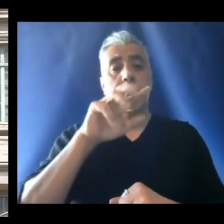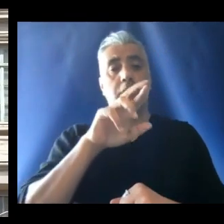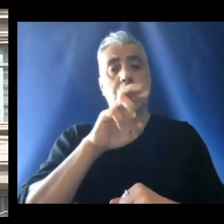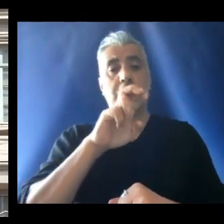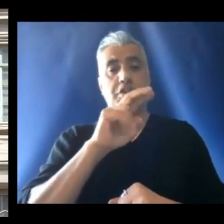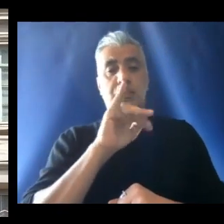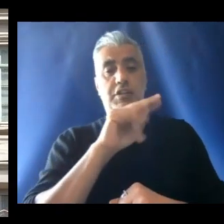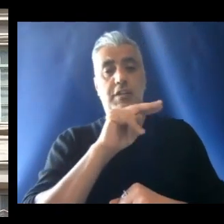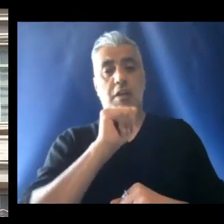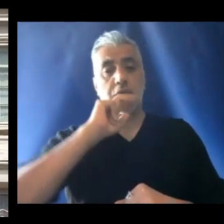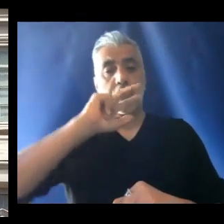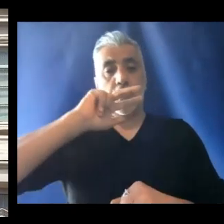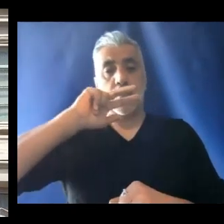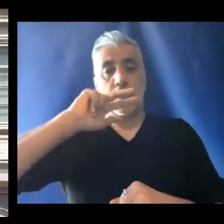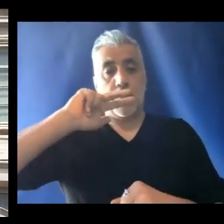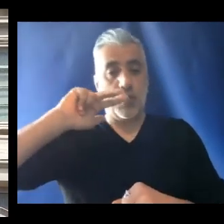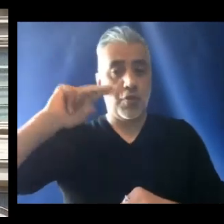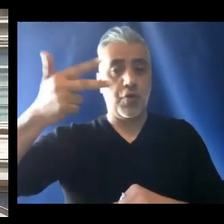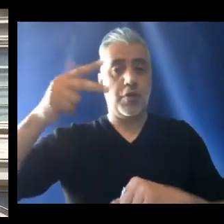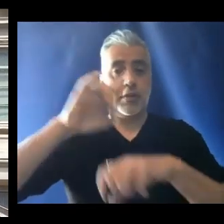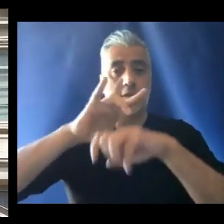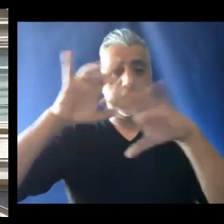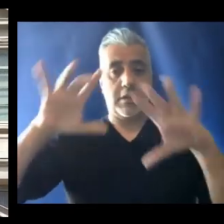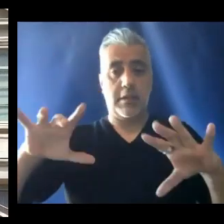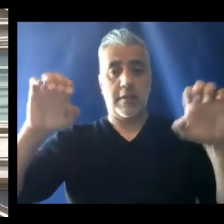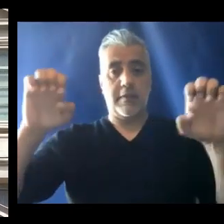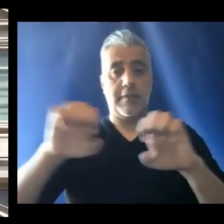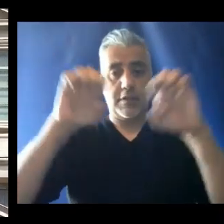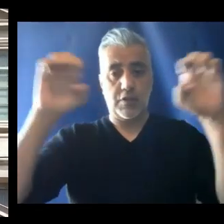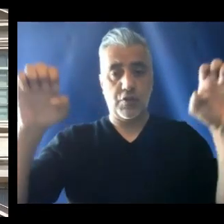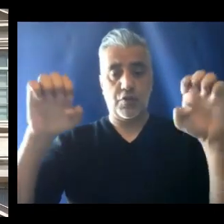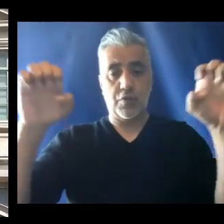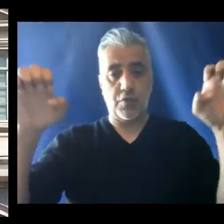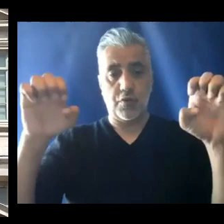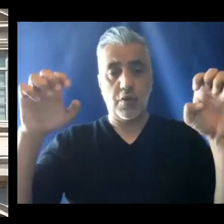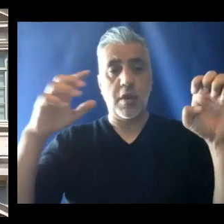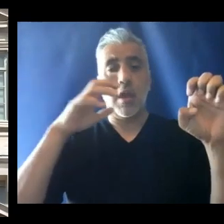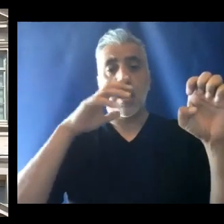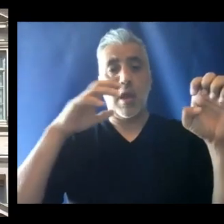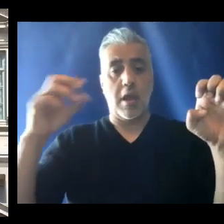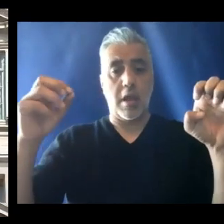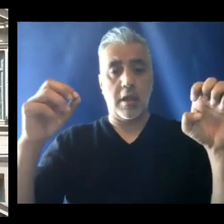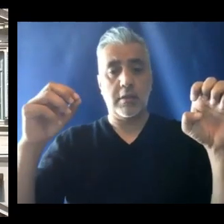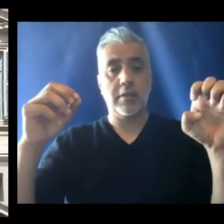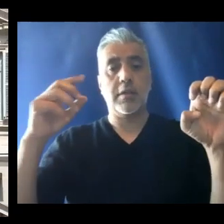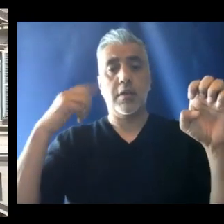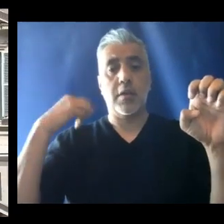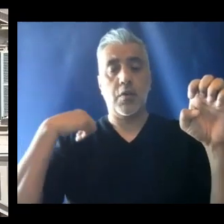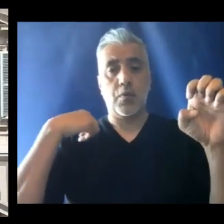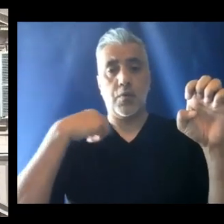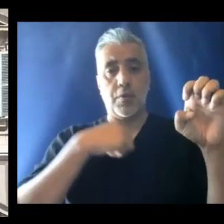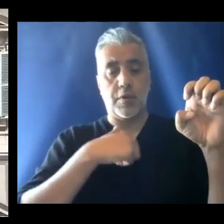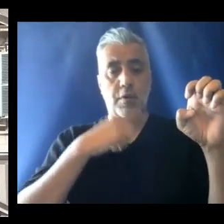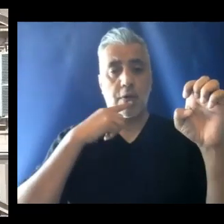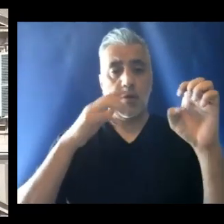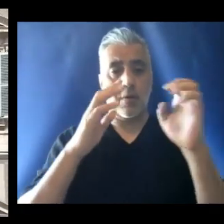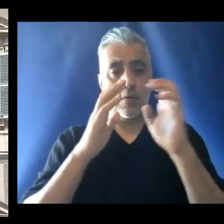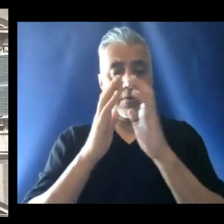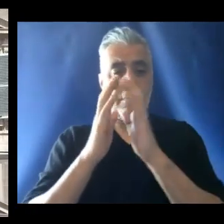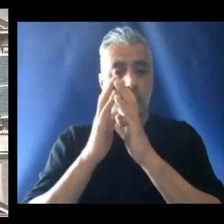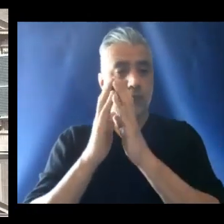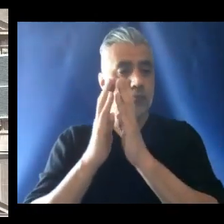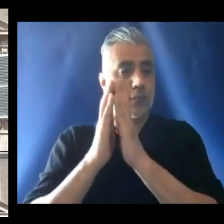It is the third Sunday of Easter and Pope Francis will soon lead us in praying there, Regina Cheli.